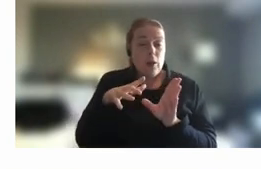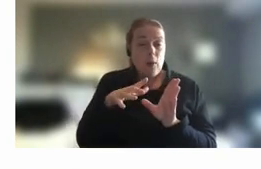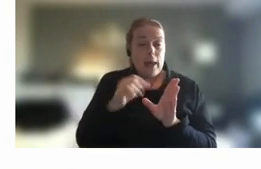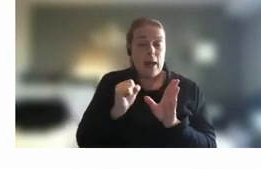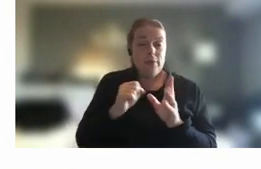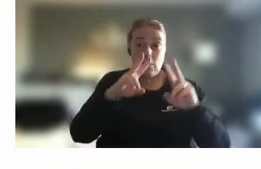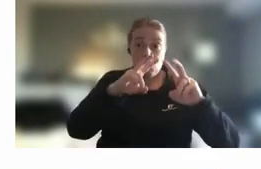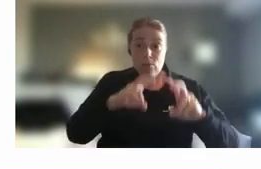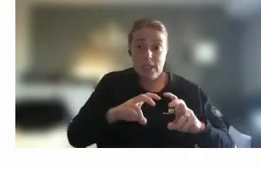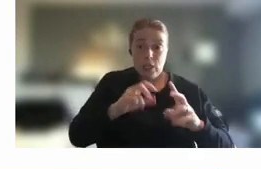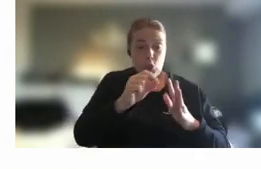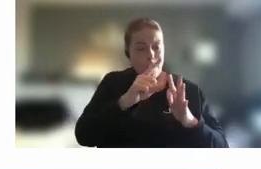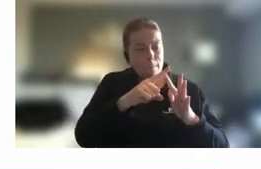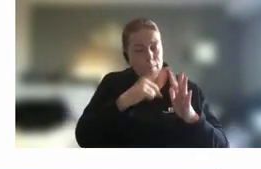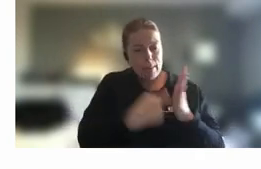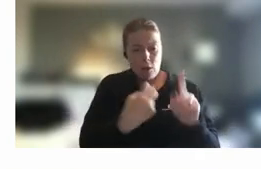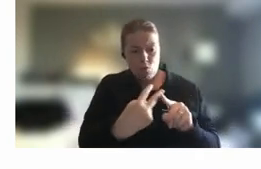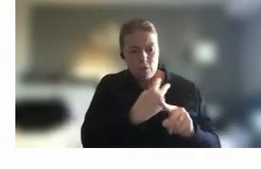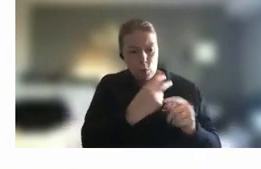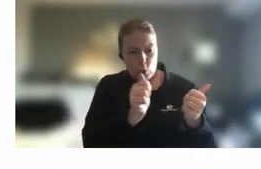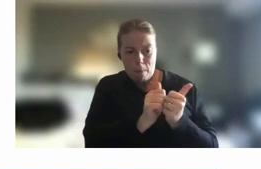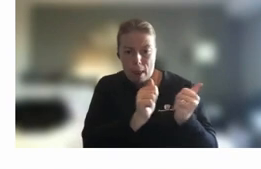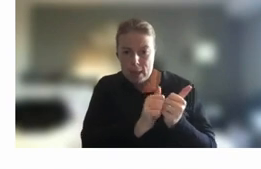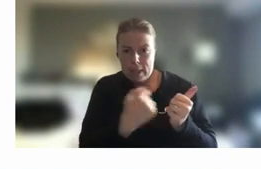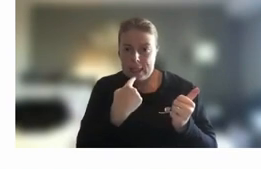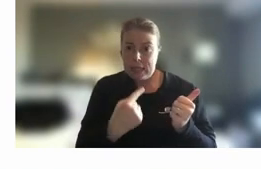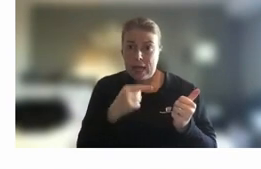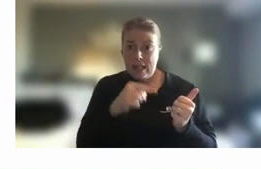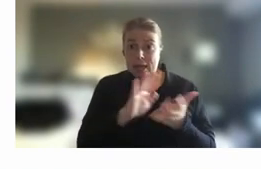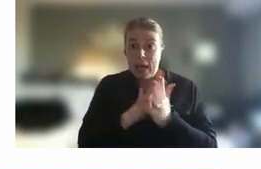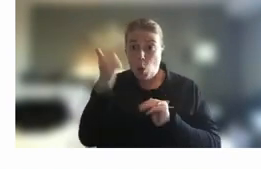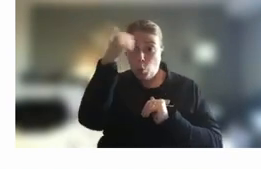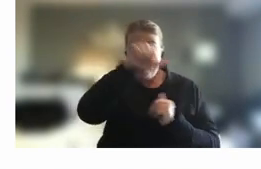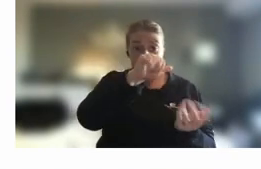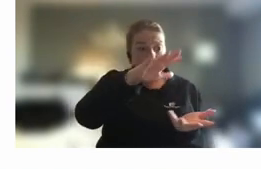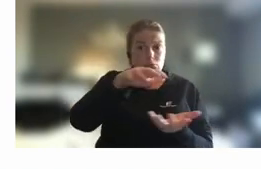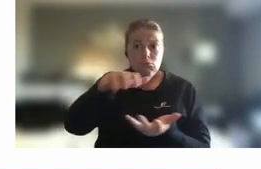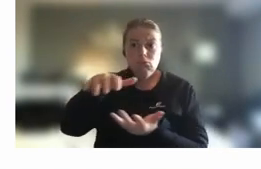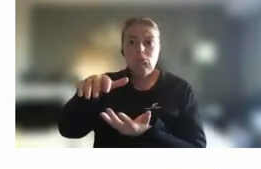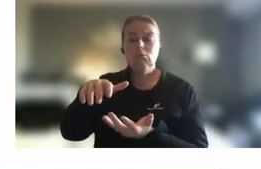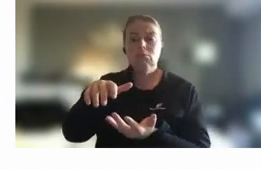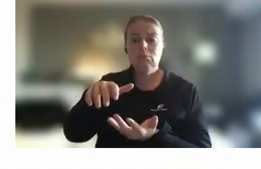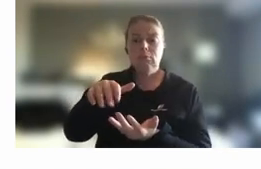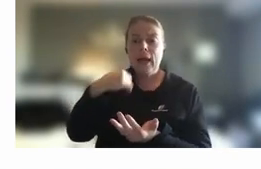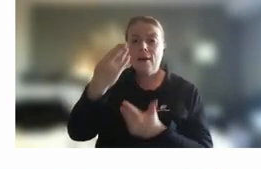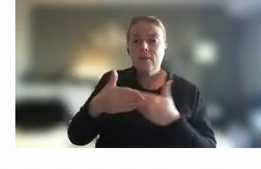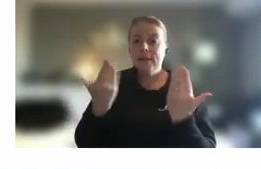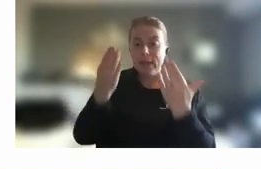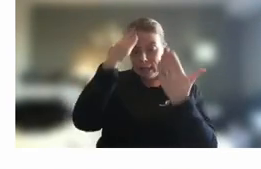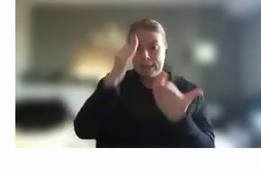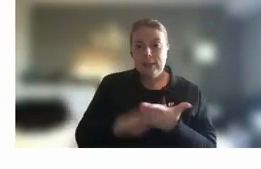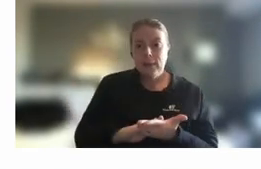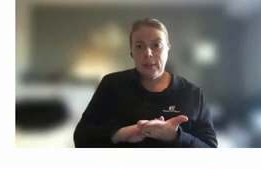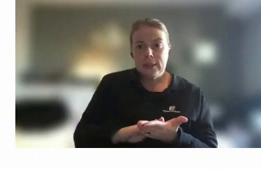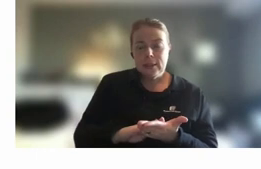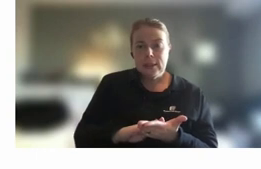-reviewed paper that talked about that that's actually how wisdom is gathered it's about the everyday experience and it's the